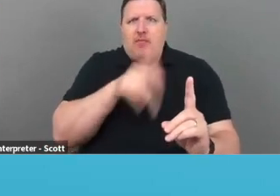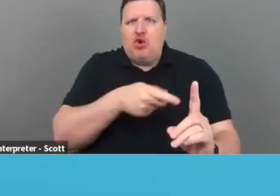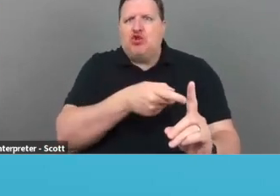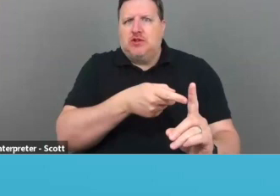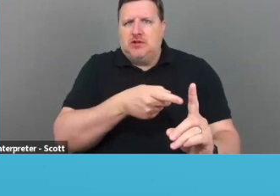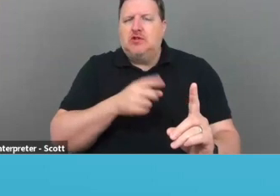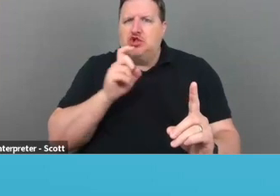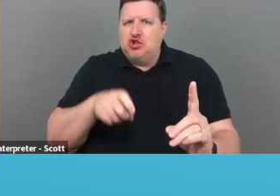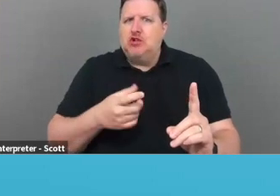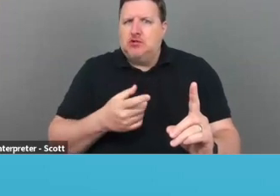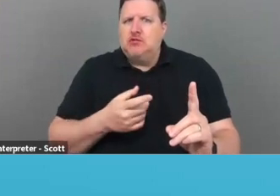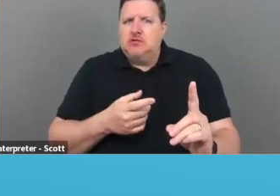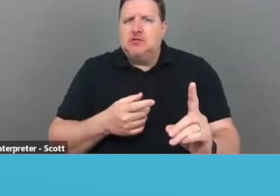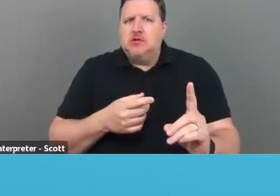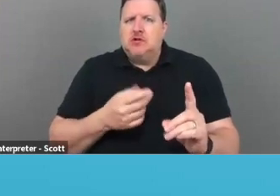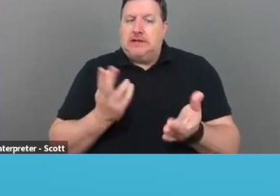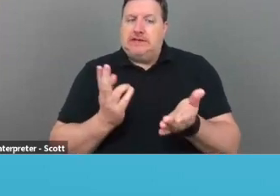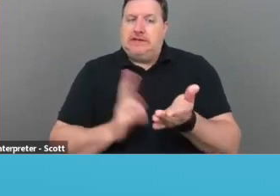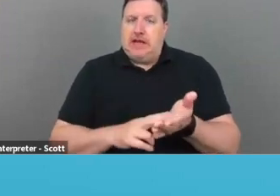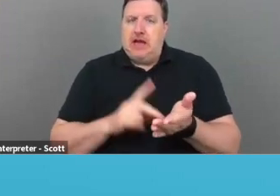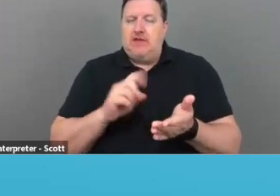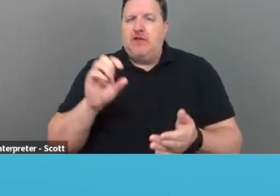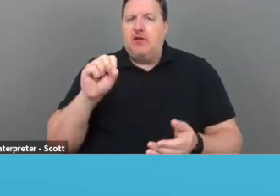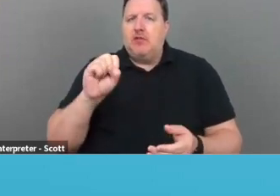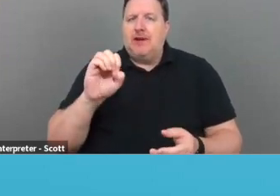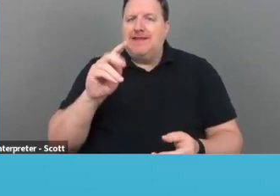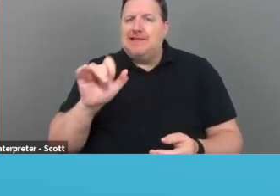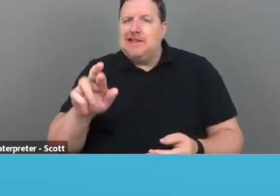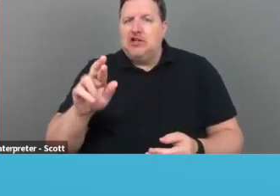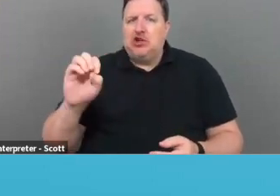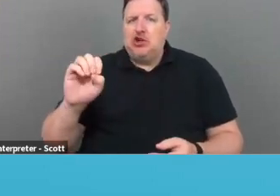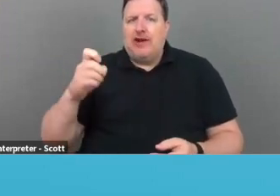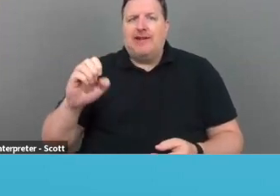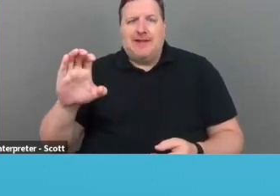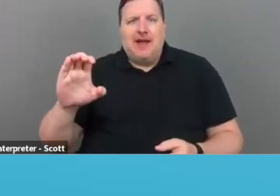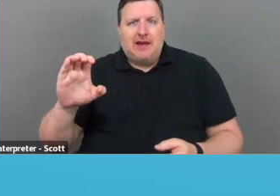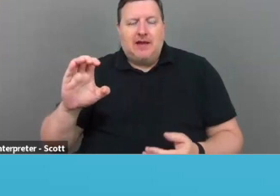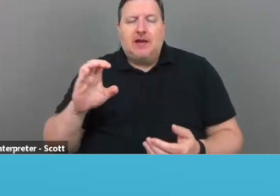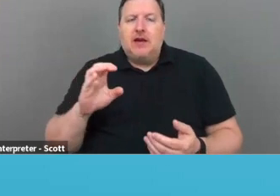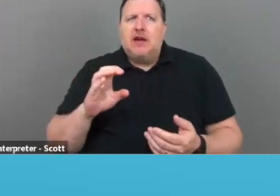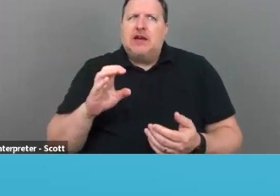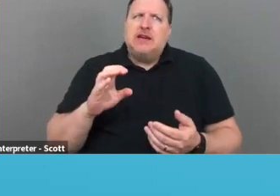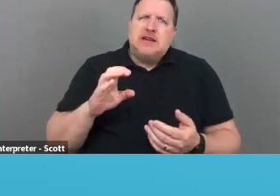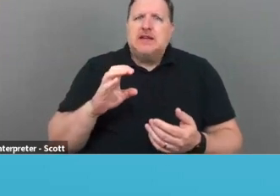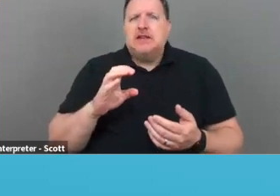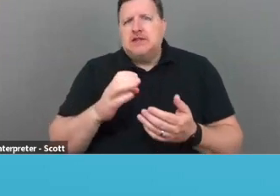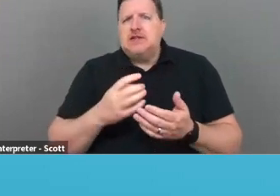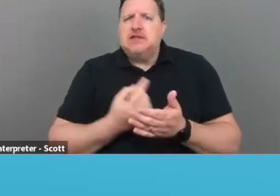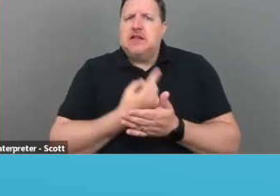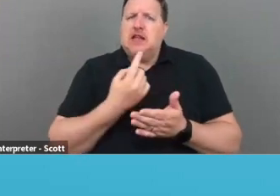be to a person. It should be signed by a senior executive. And it can take a little bit more of a personal tone.